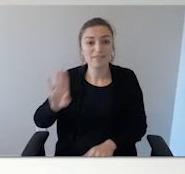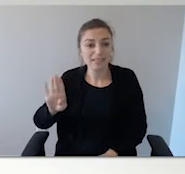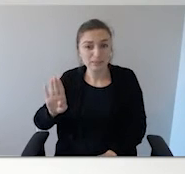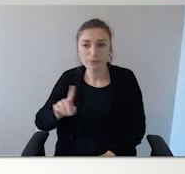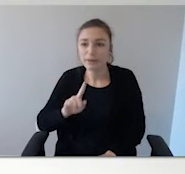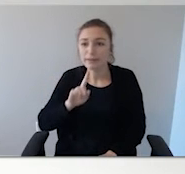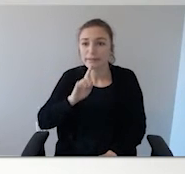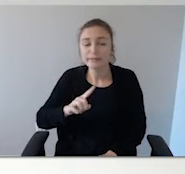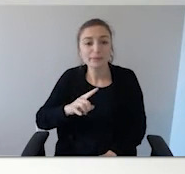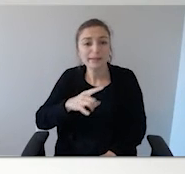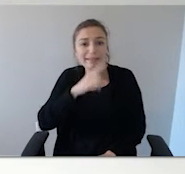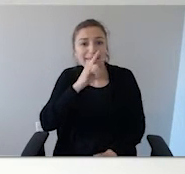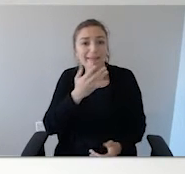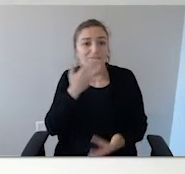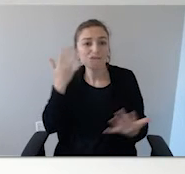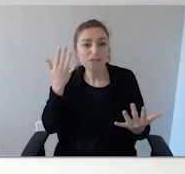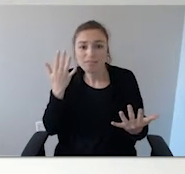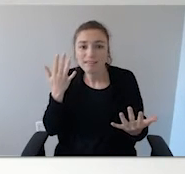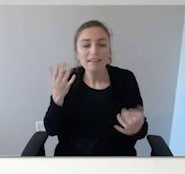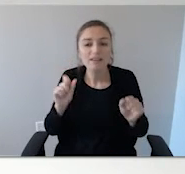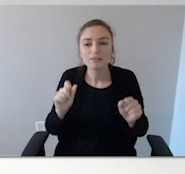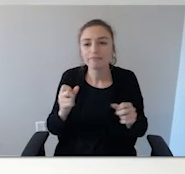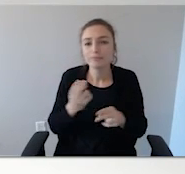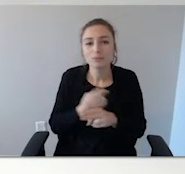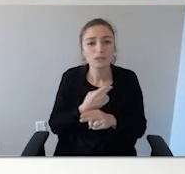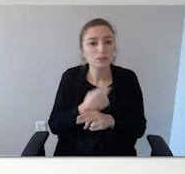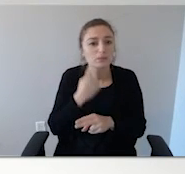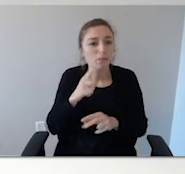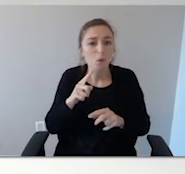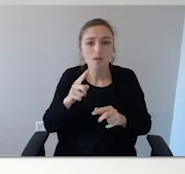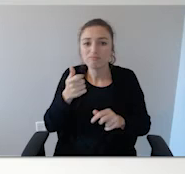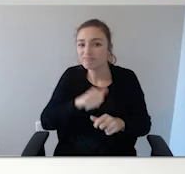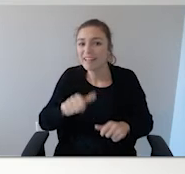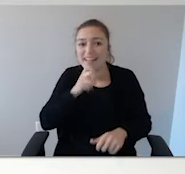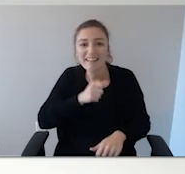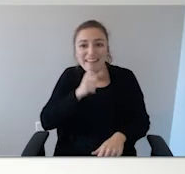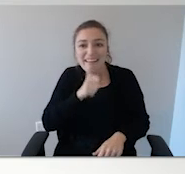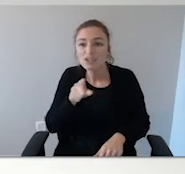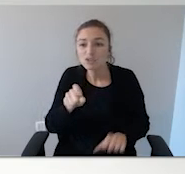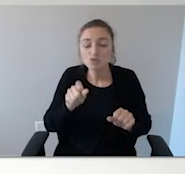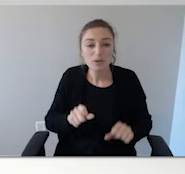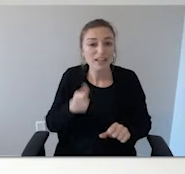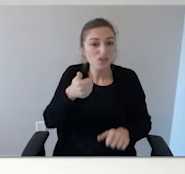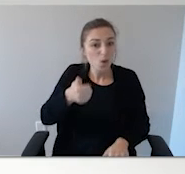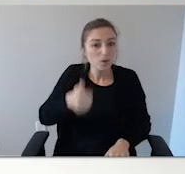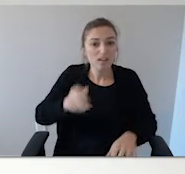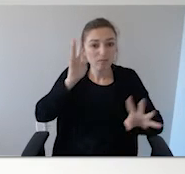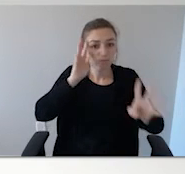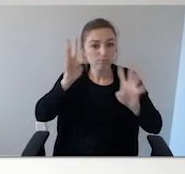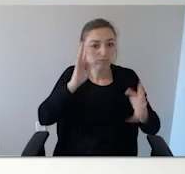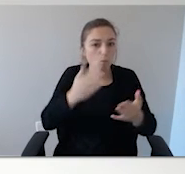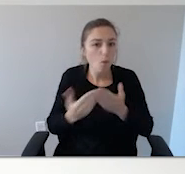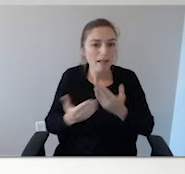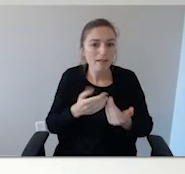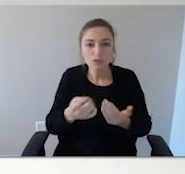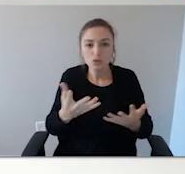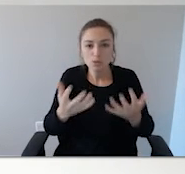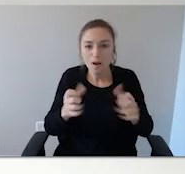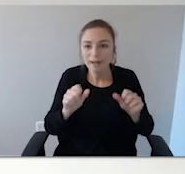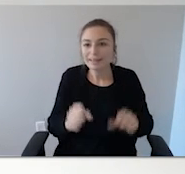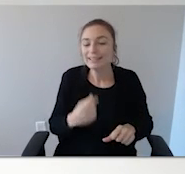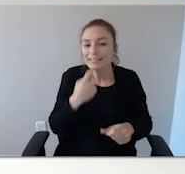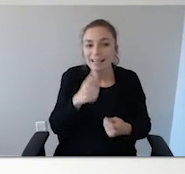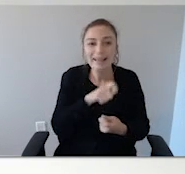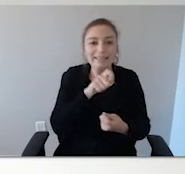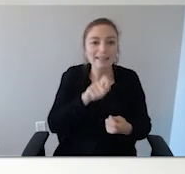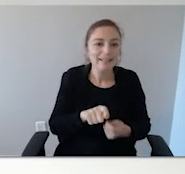-friendly, so even the younger ones could use those. You could put anything on there you want. You customize it. It could say Asperger's syndrome, Down